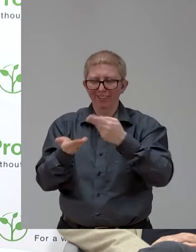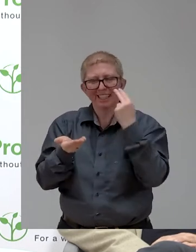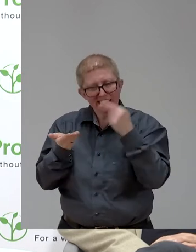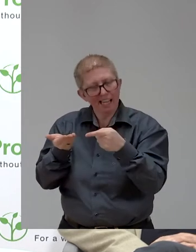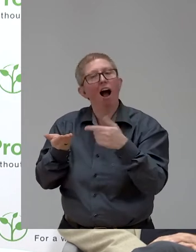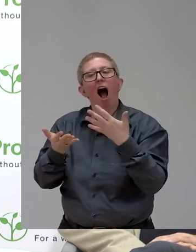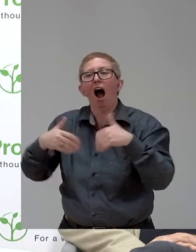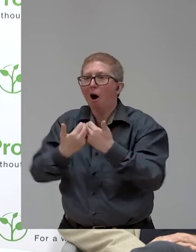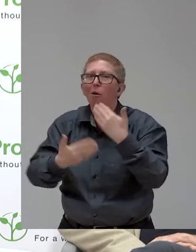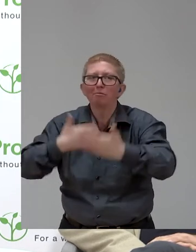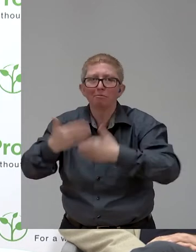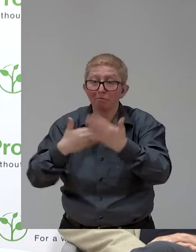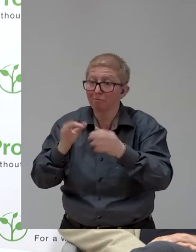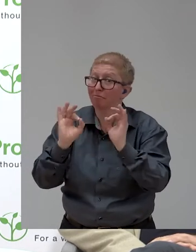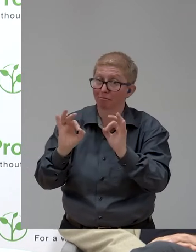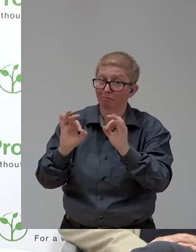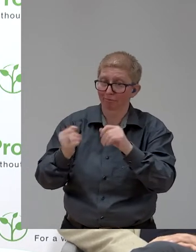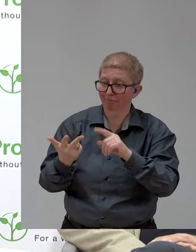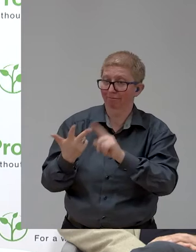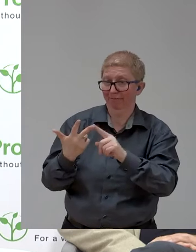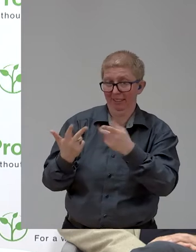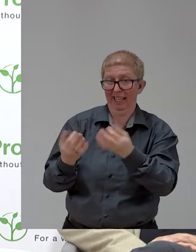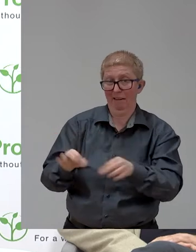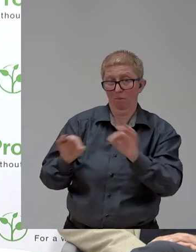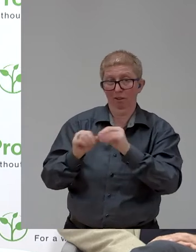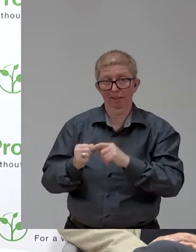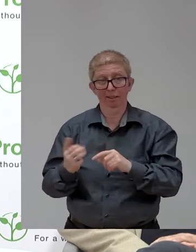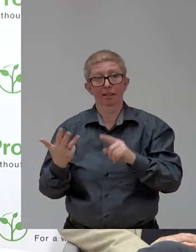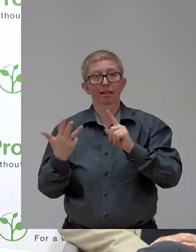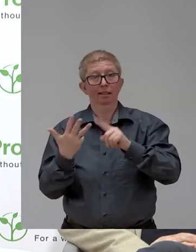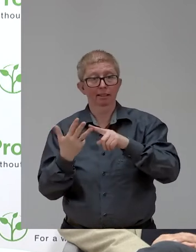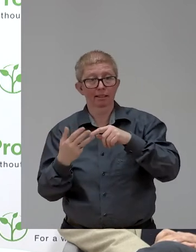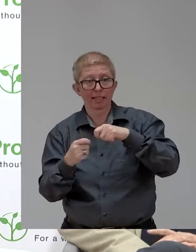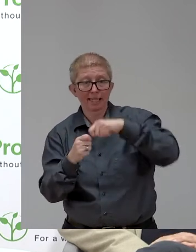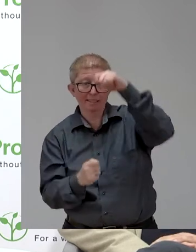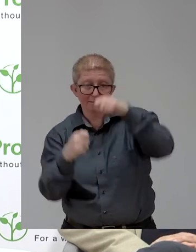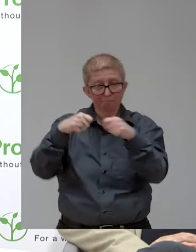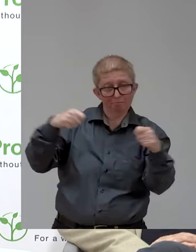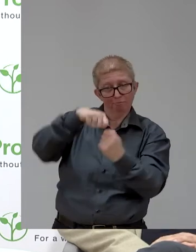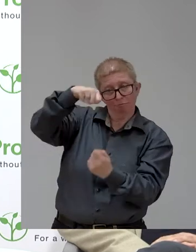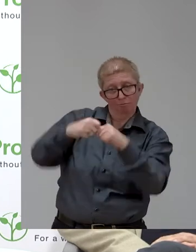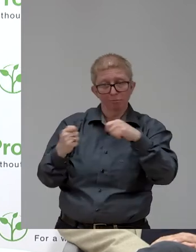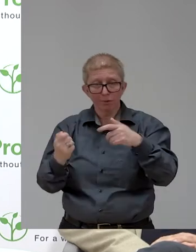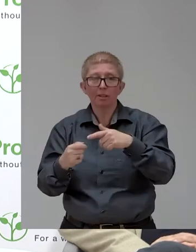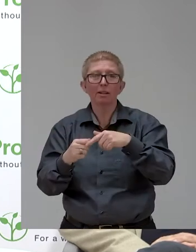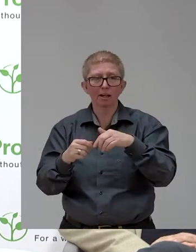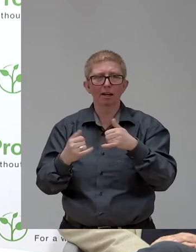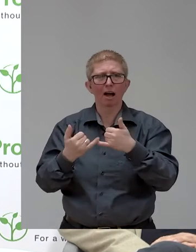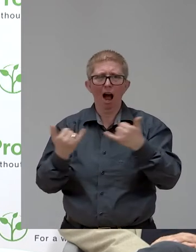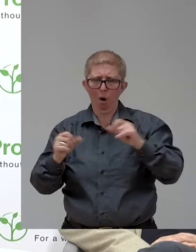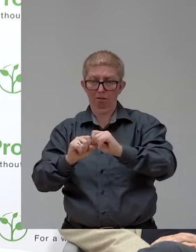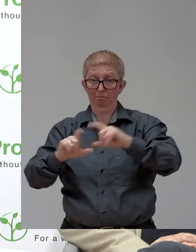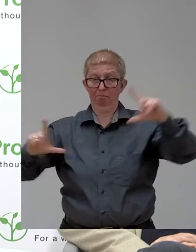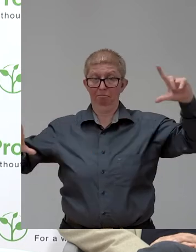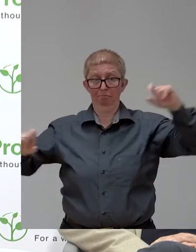criteria, which is scalability. Scalability means that it can be transferred to different environments and can be